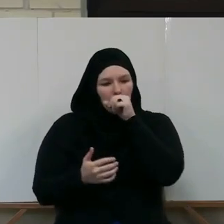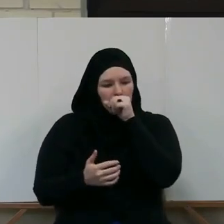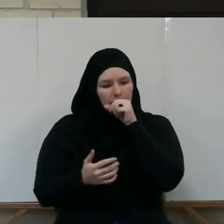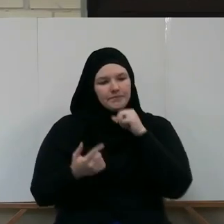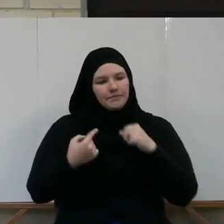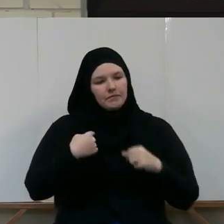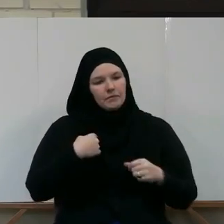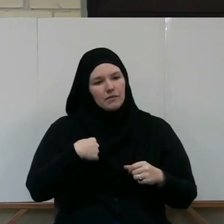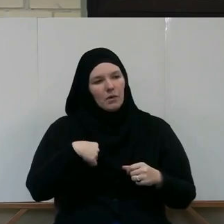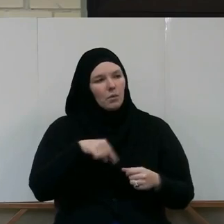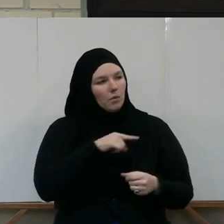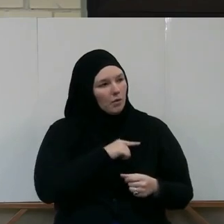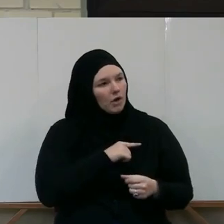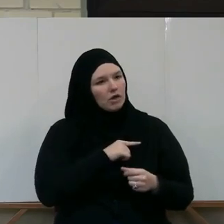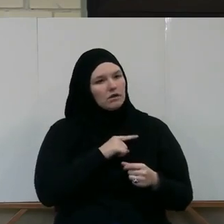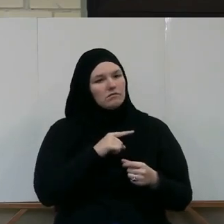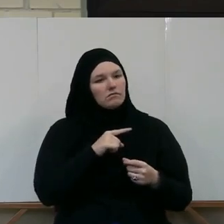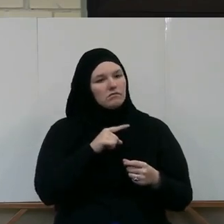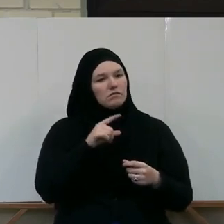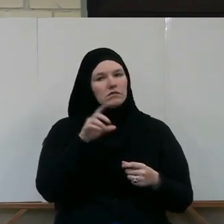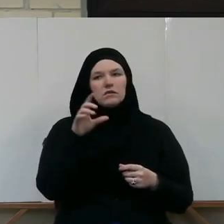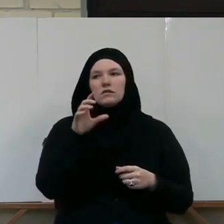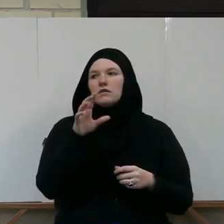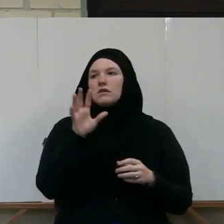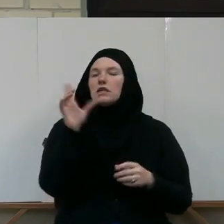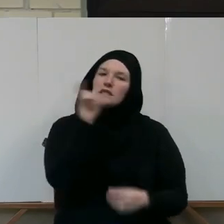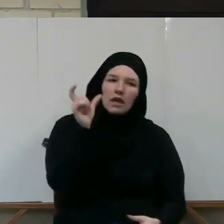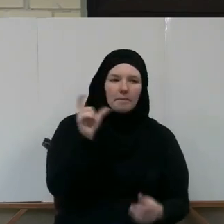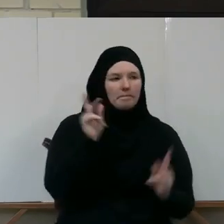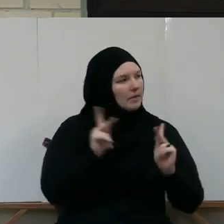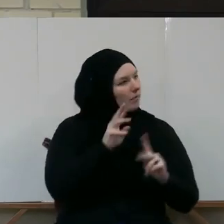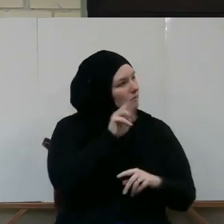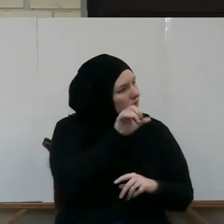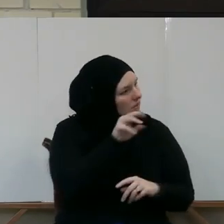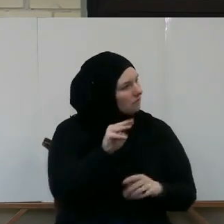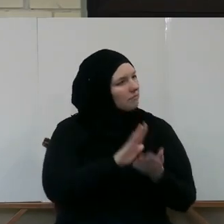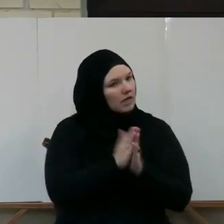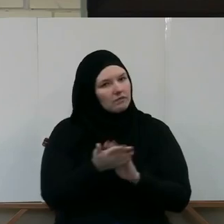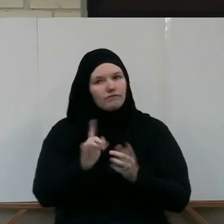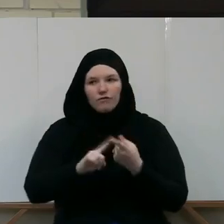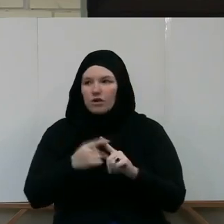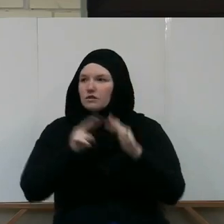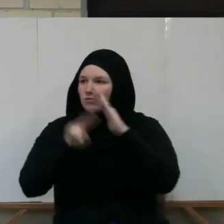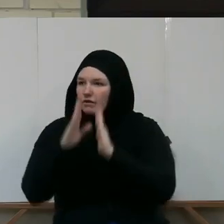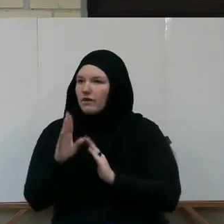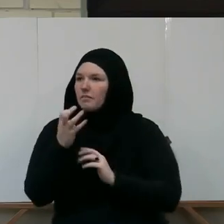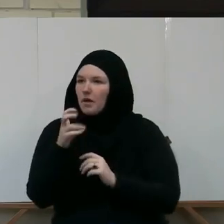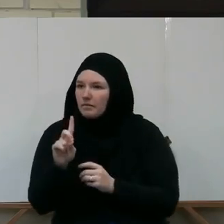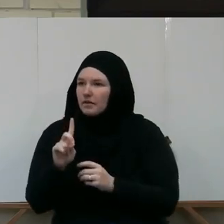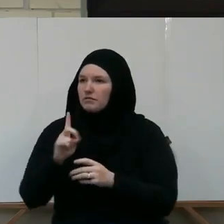close protectors because of personal interest. That amounts to hypocrisy and nefaq.